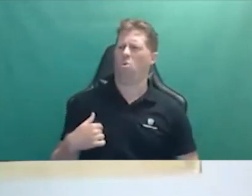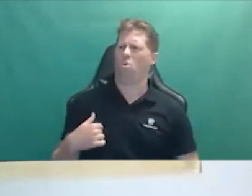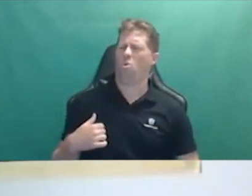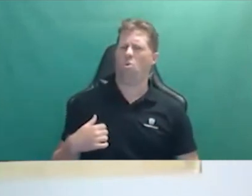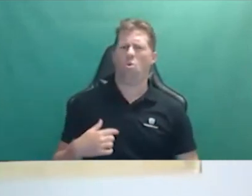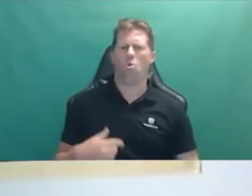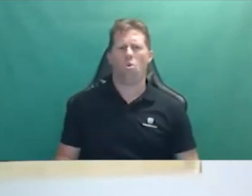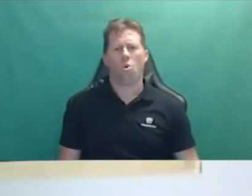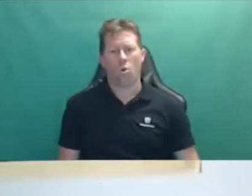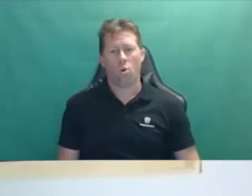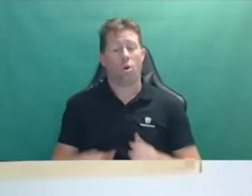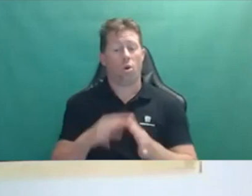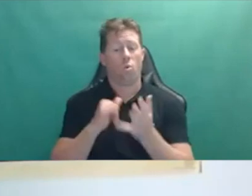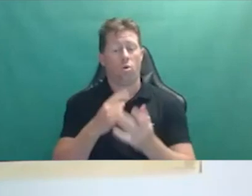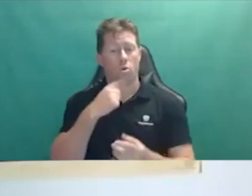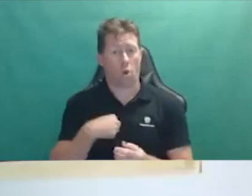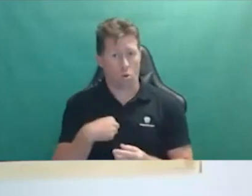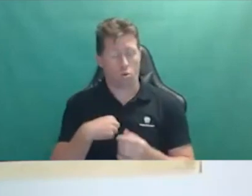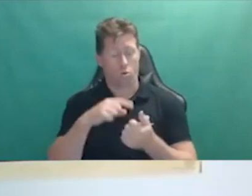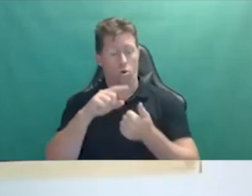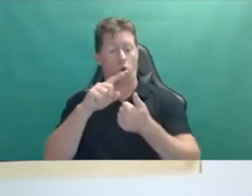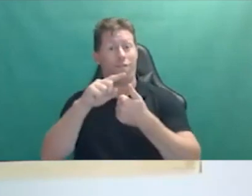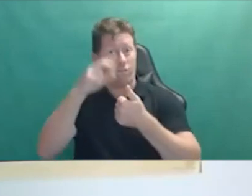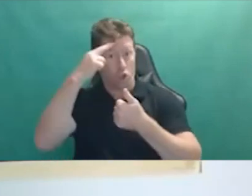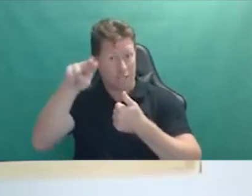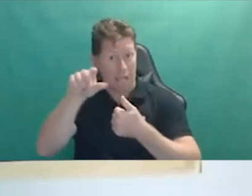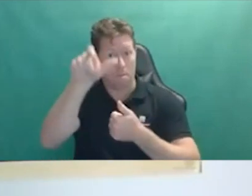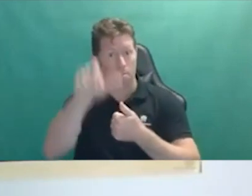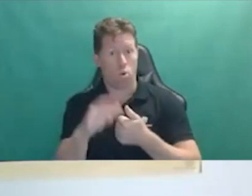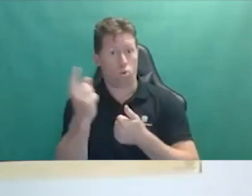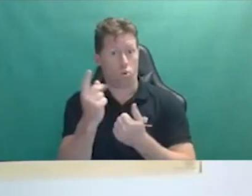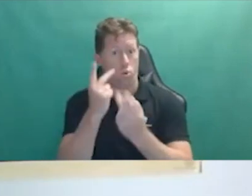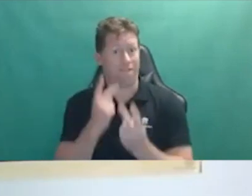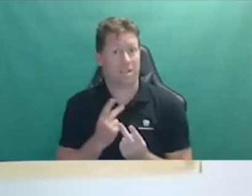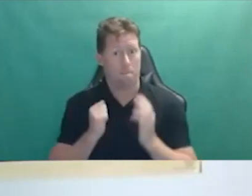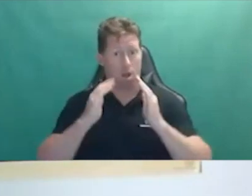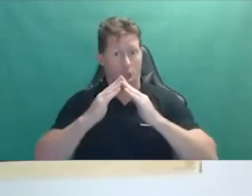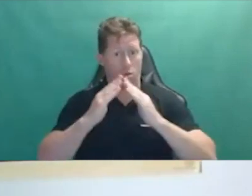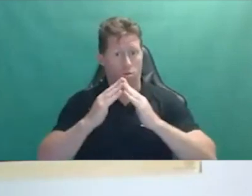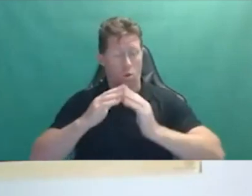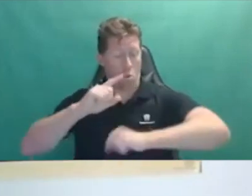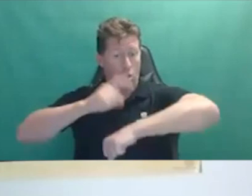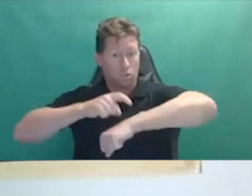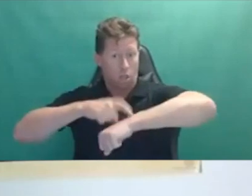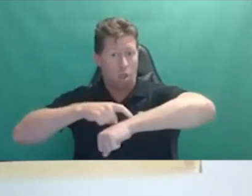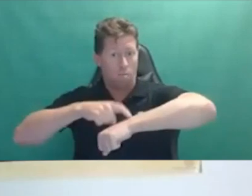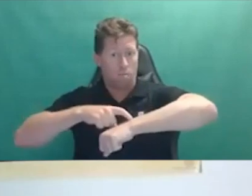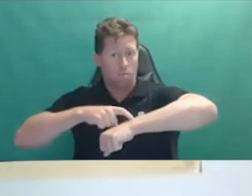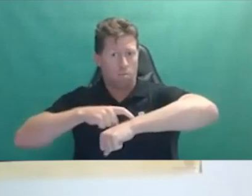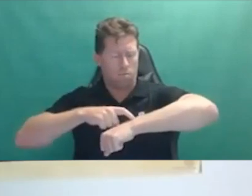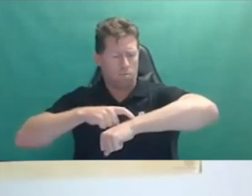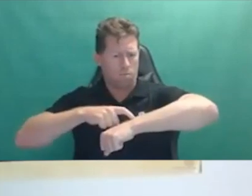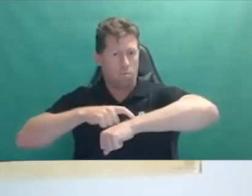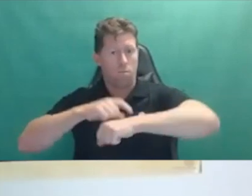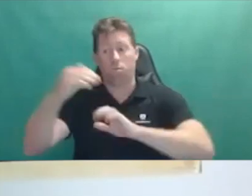I was told the first name of the person that would be coming to my house and what time they would be coming. When